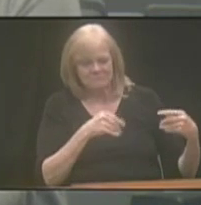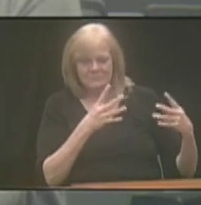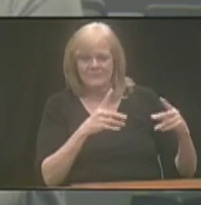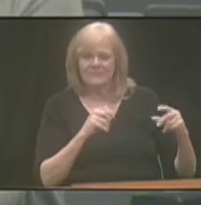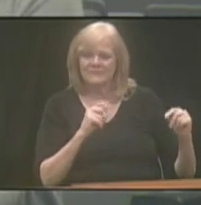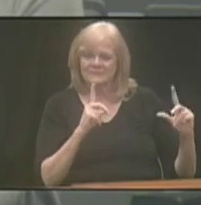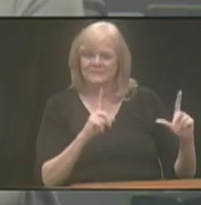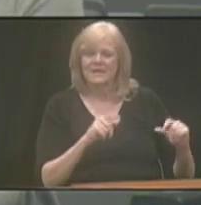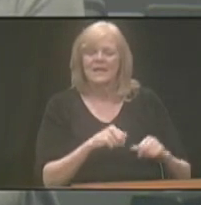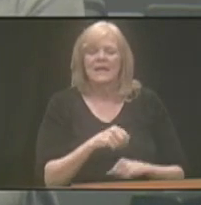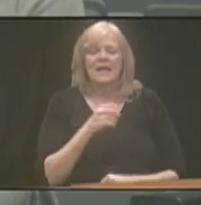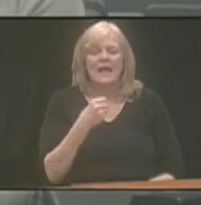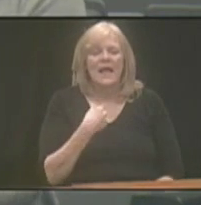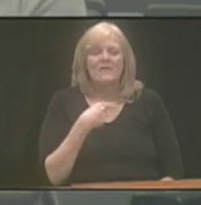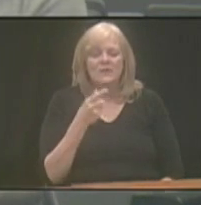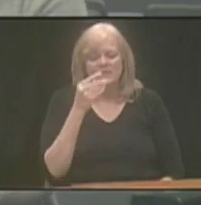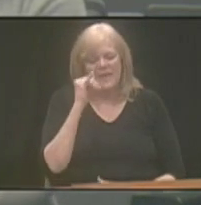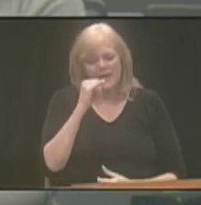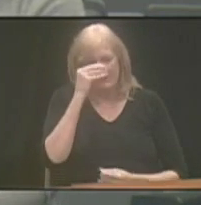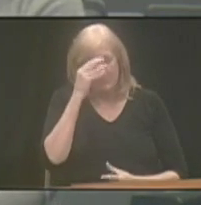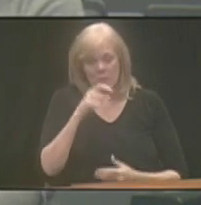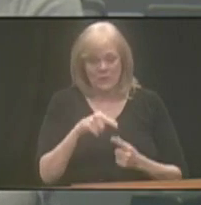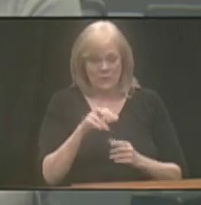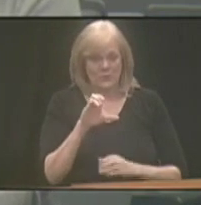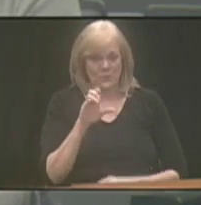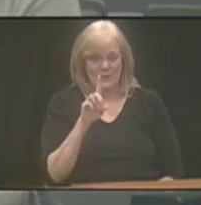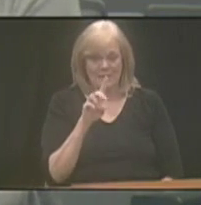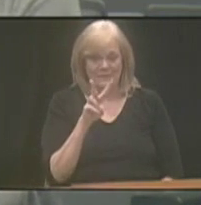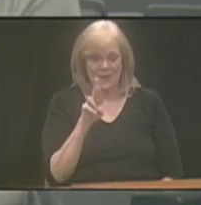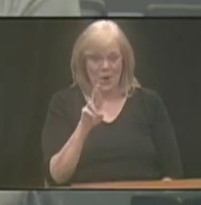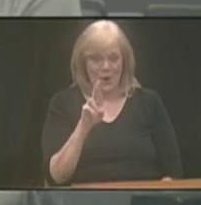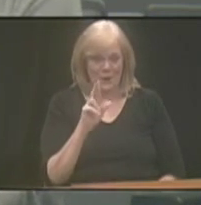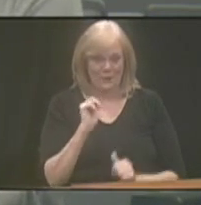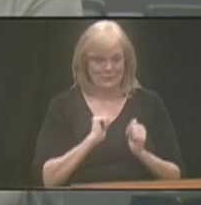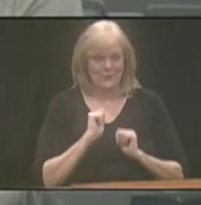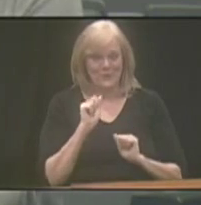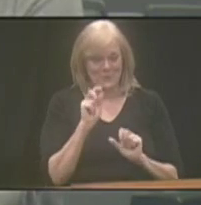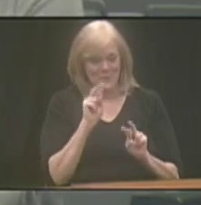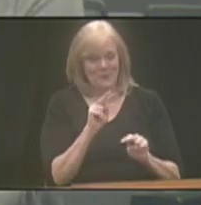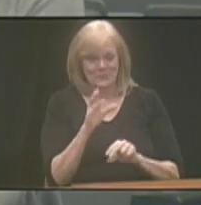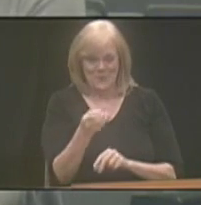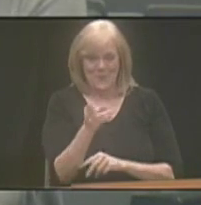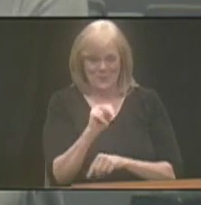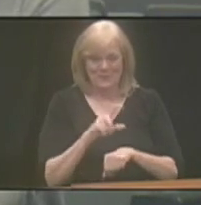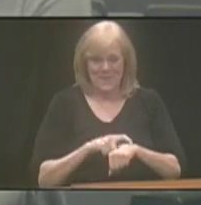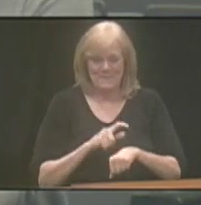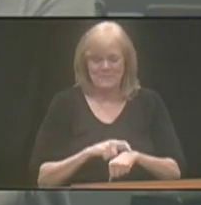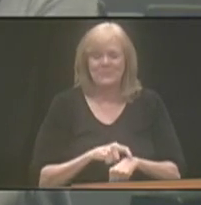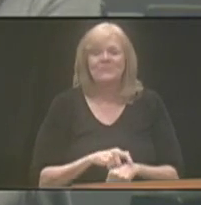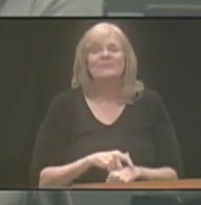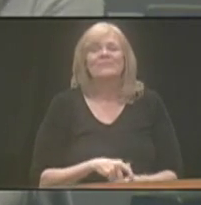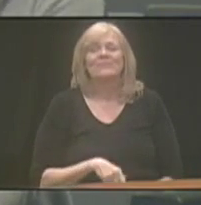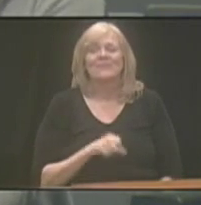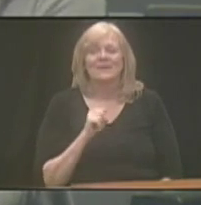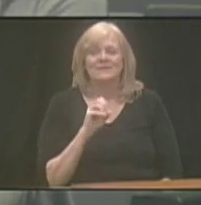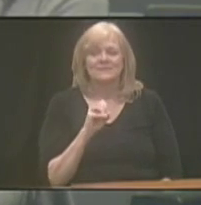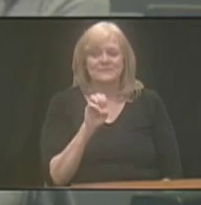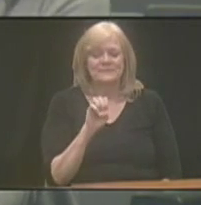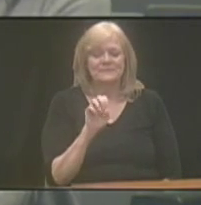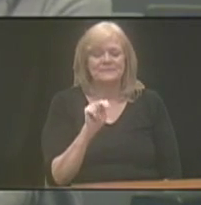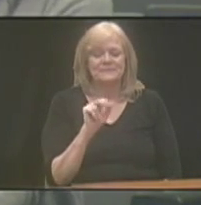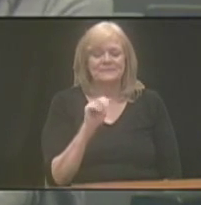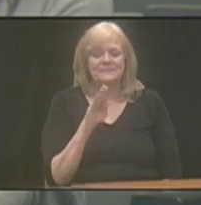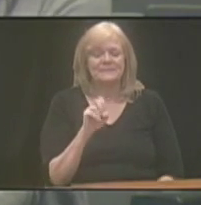some of the information and have that on record for when you do DVR the show and be able to watch it in your own time. So, with that, the